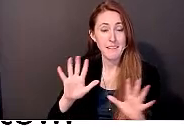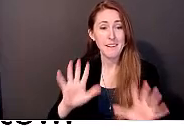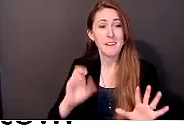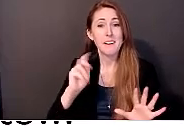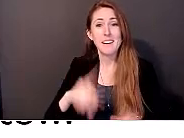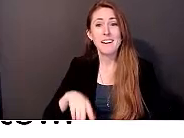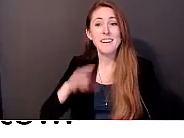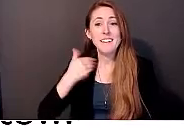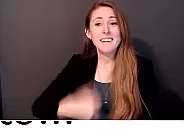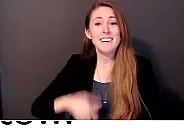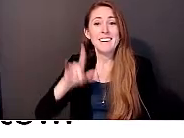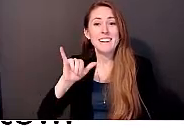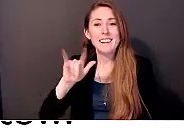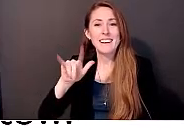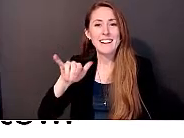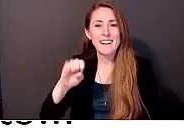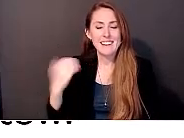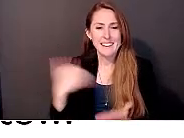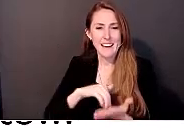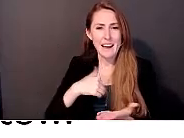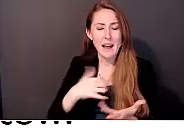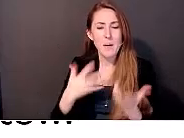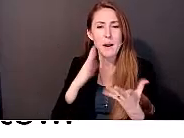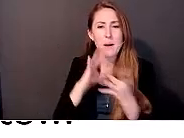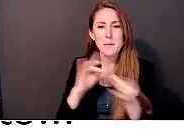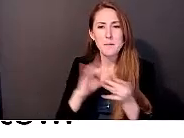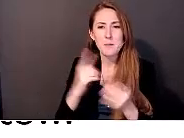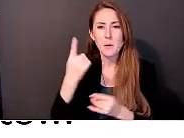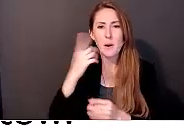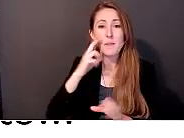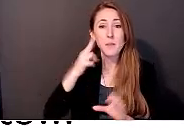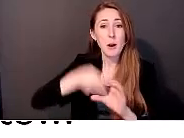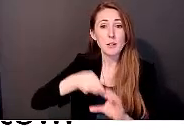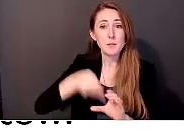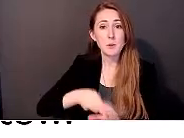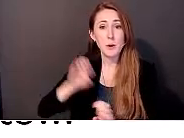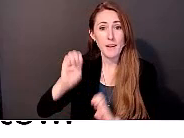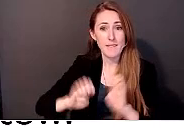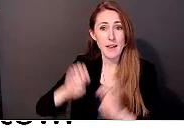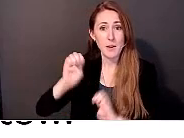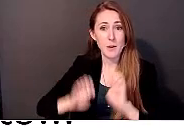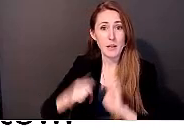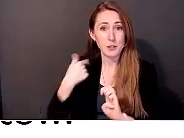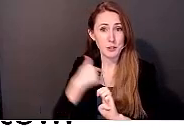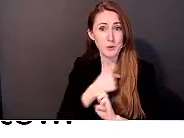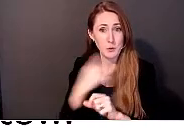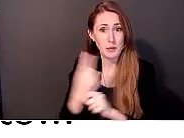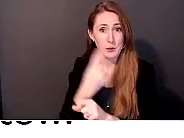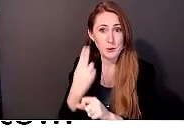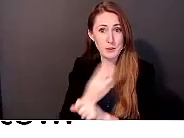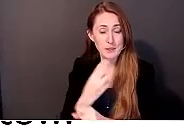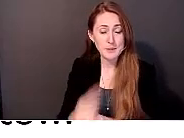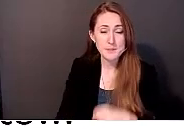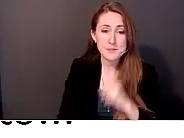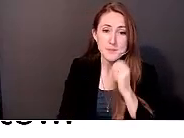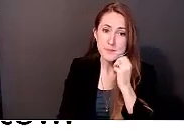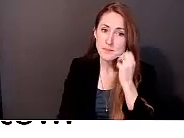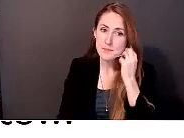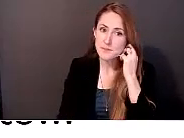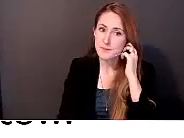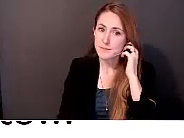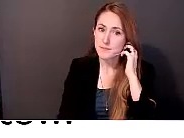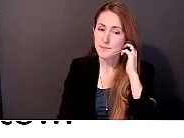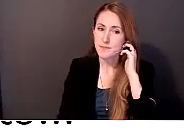again, and I wanted to talk about one of the participatory evaluations that we, um, conducted with our